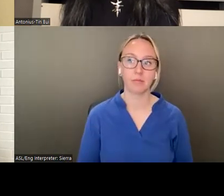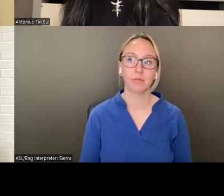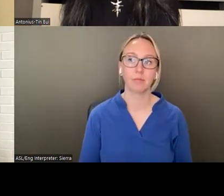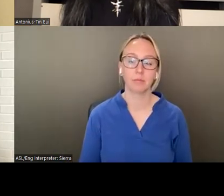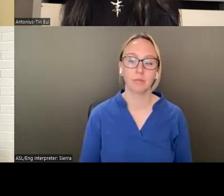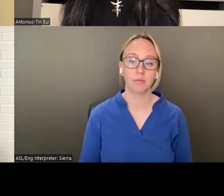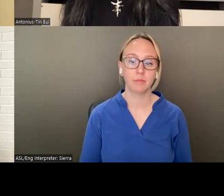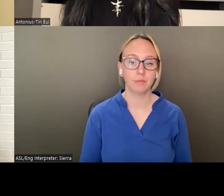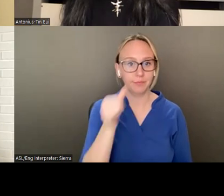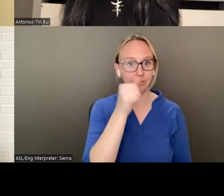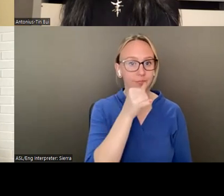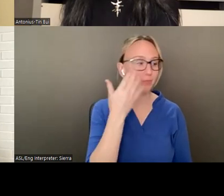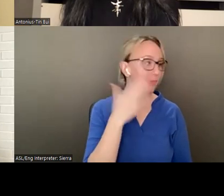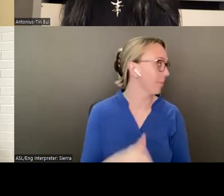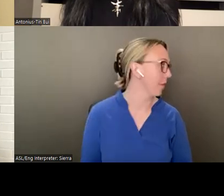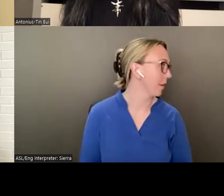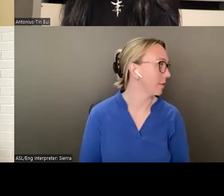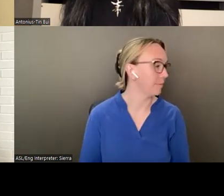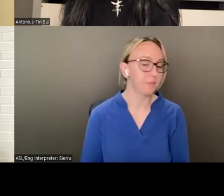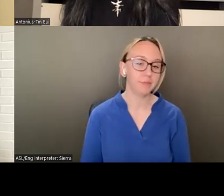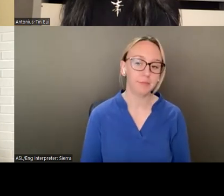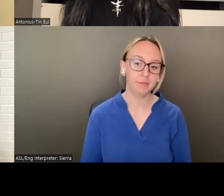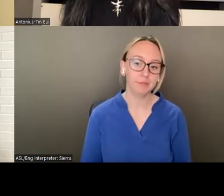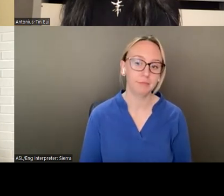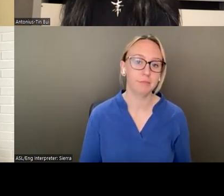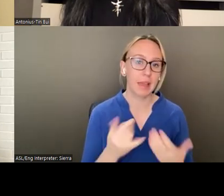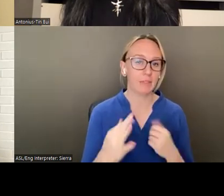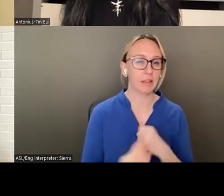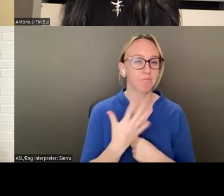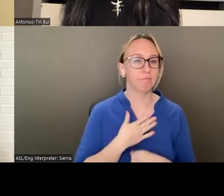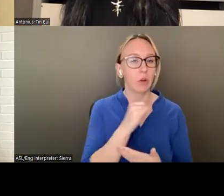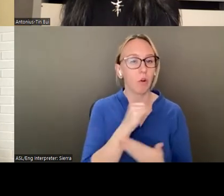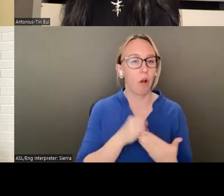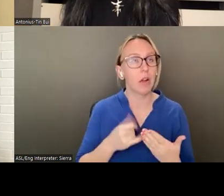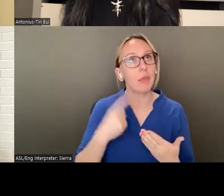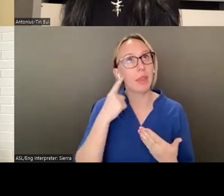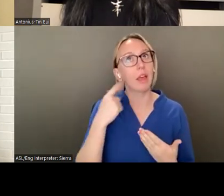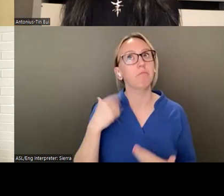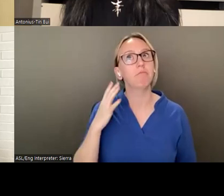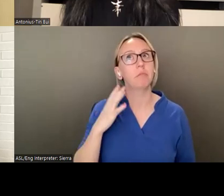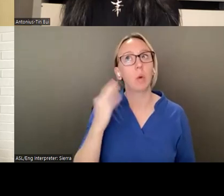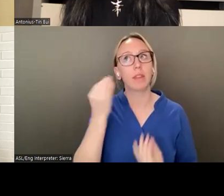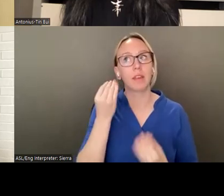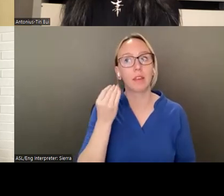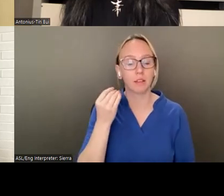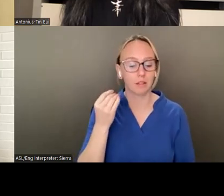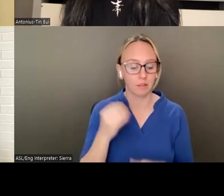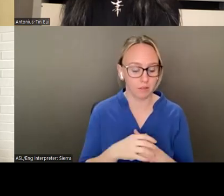Geez, I don't know if it came into my work. think I was kind of thinking, I thought, especially when you